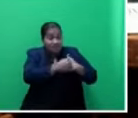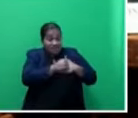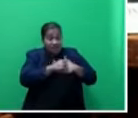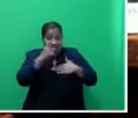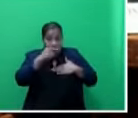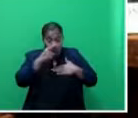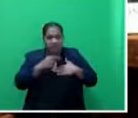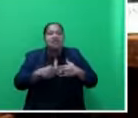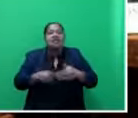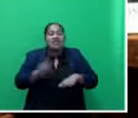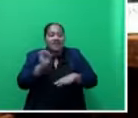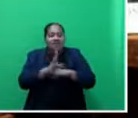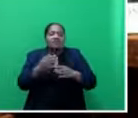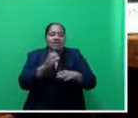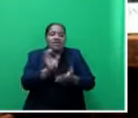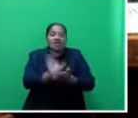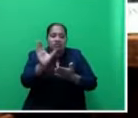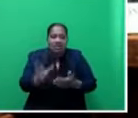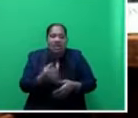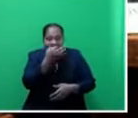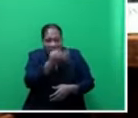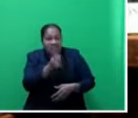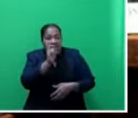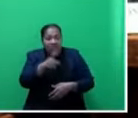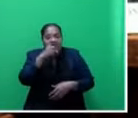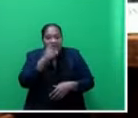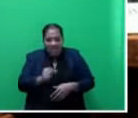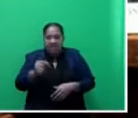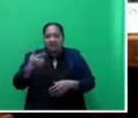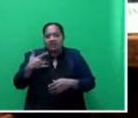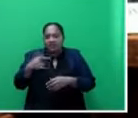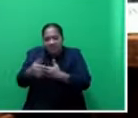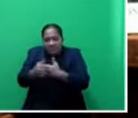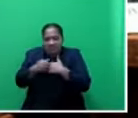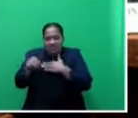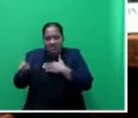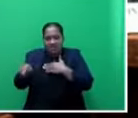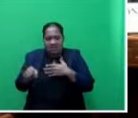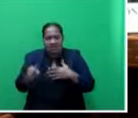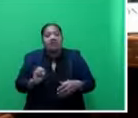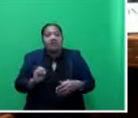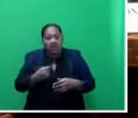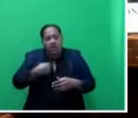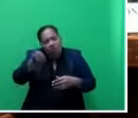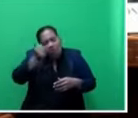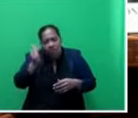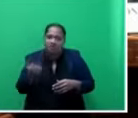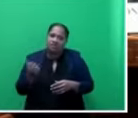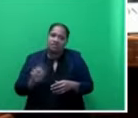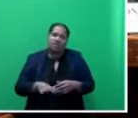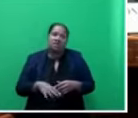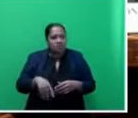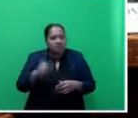advisory counsellor asked if they could be sheltered there. I have apologised on behalf of the Mr. Speaker, sir, and I have assured the